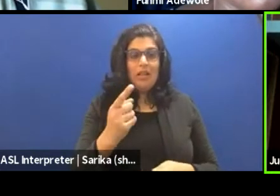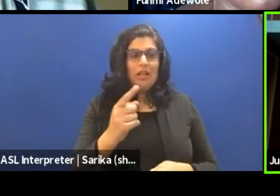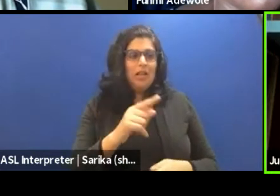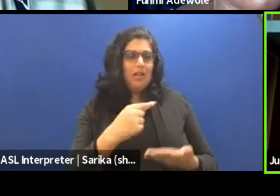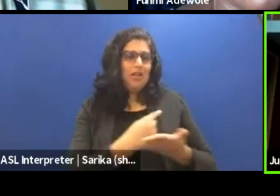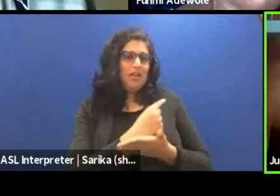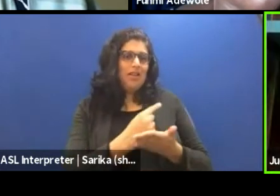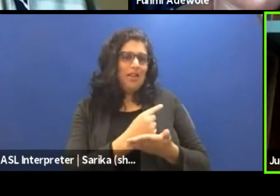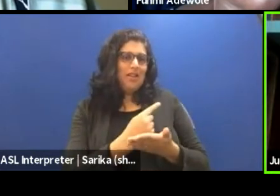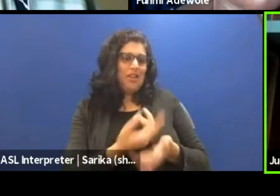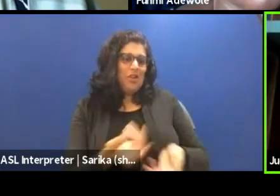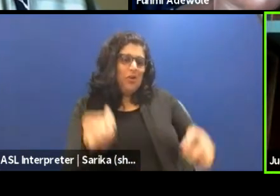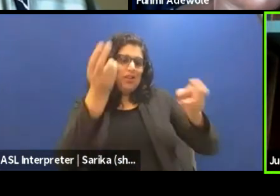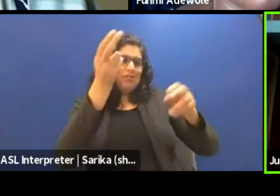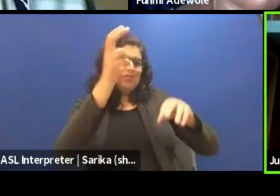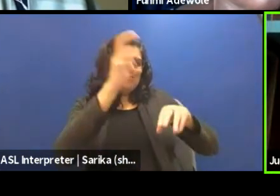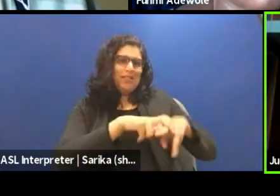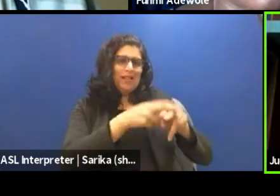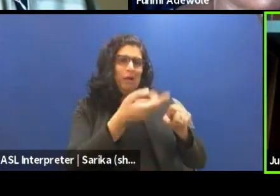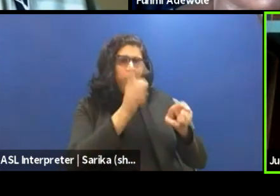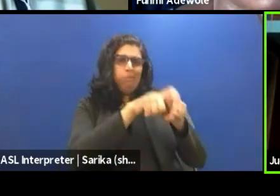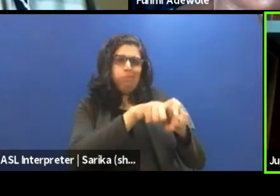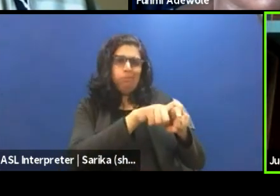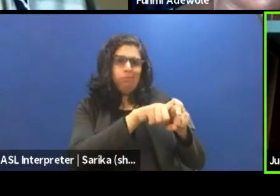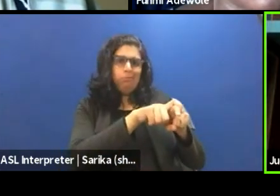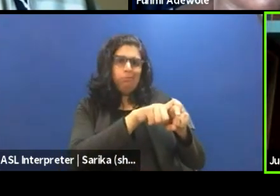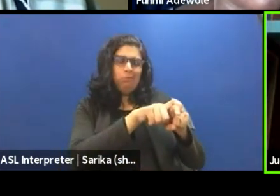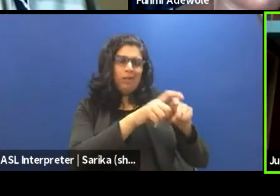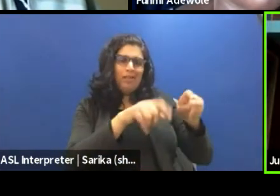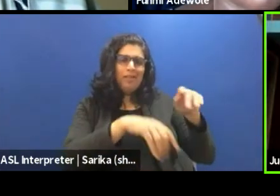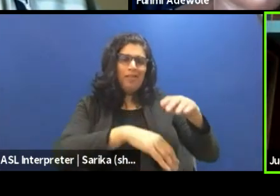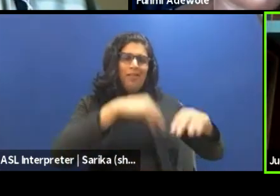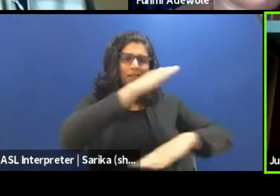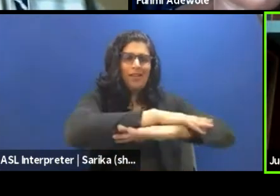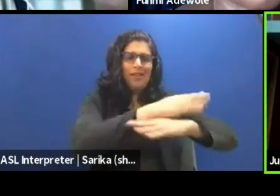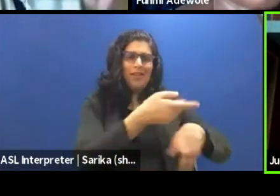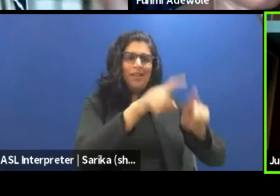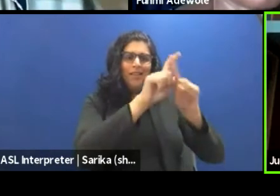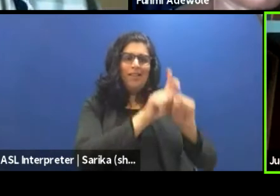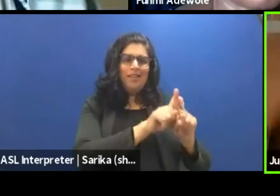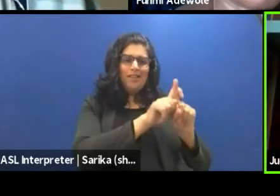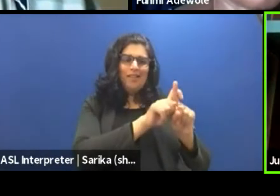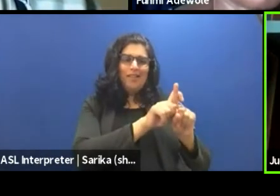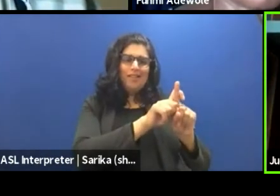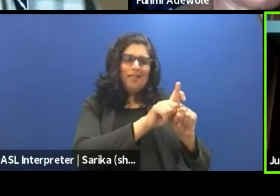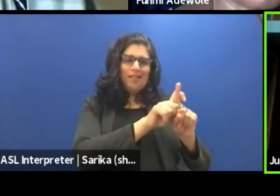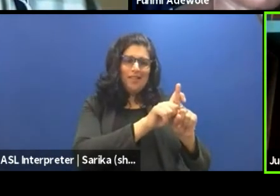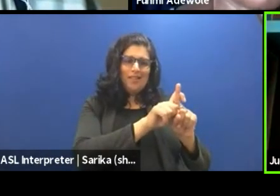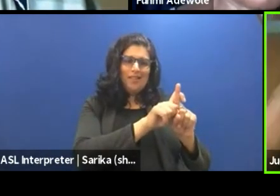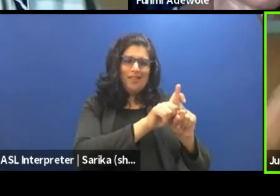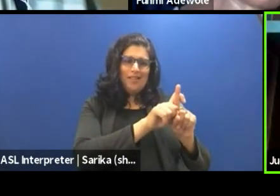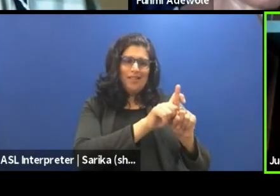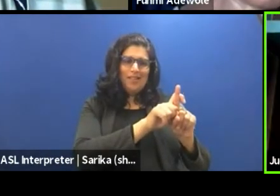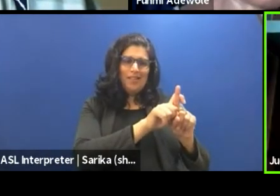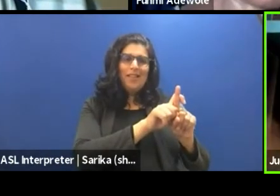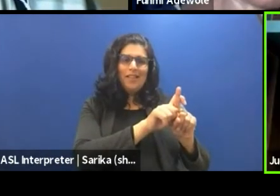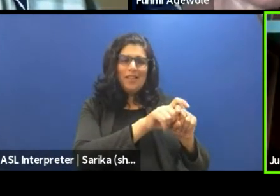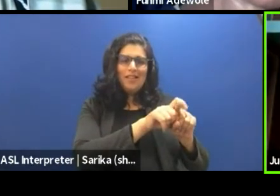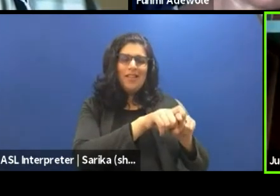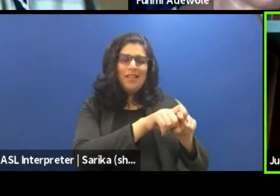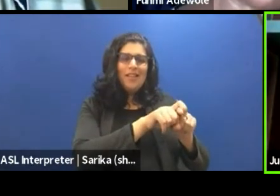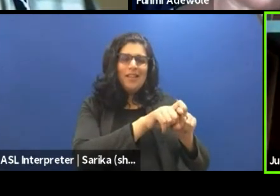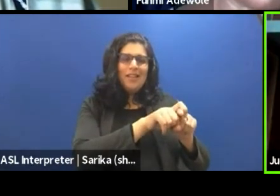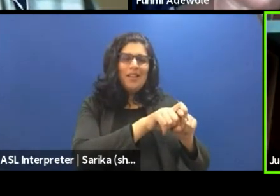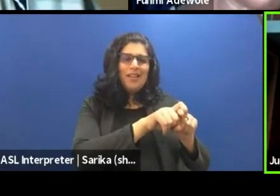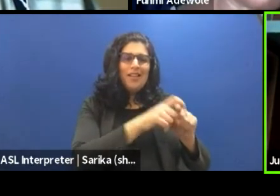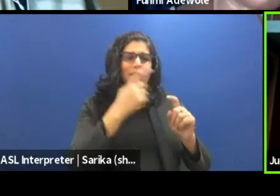down and put your legs, all our parents, they do it, they come back from work, they sit down, next thing they do, they take their legs up, they put it on a chair, or sorry, on